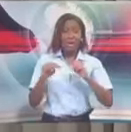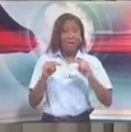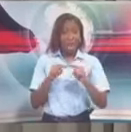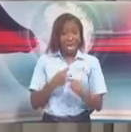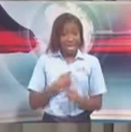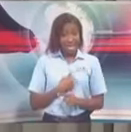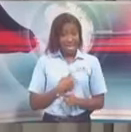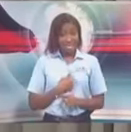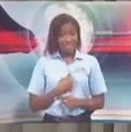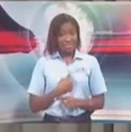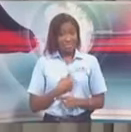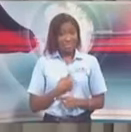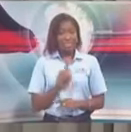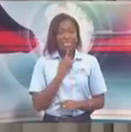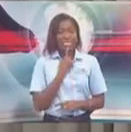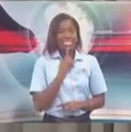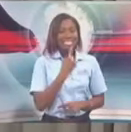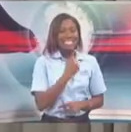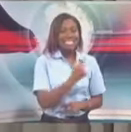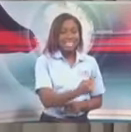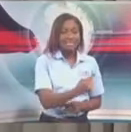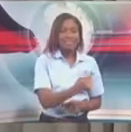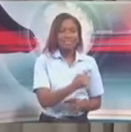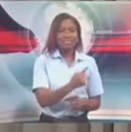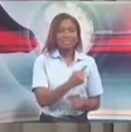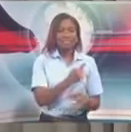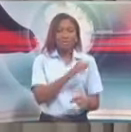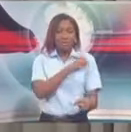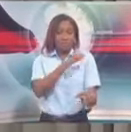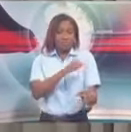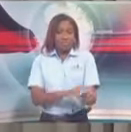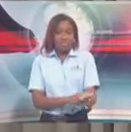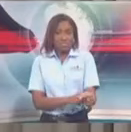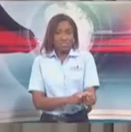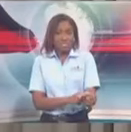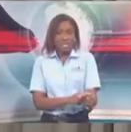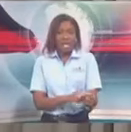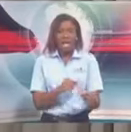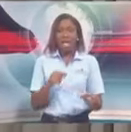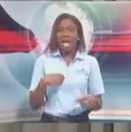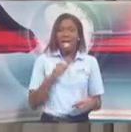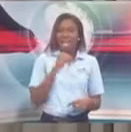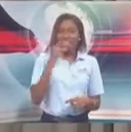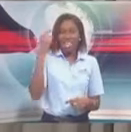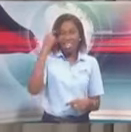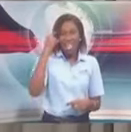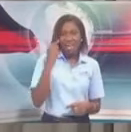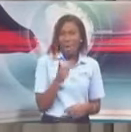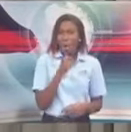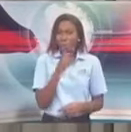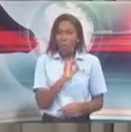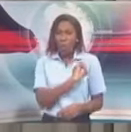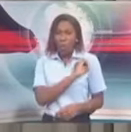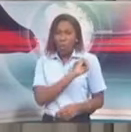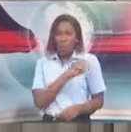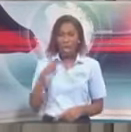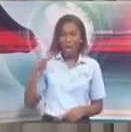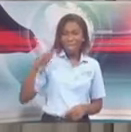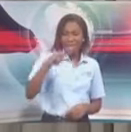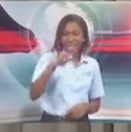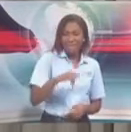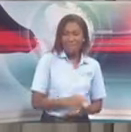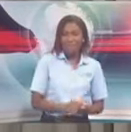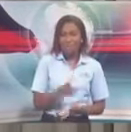I do not drill down into the type of plane, who owns the plane, nor do I ask to say who is the manifest,